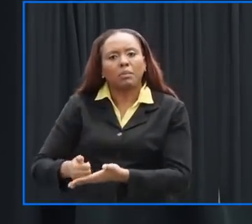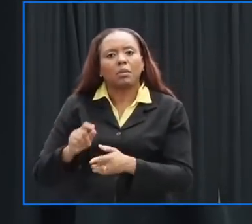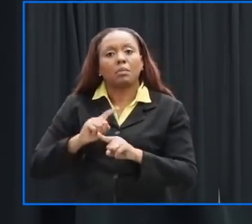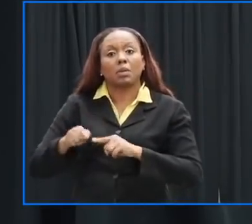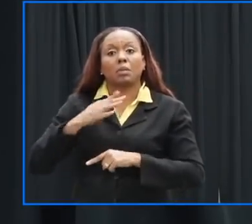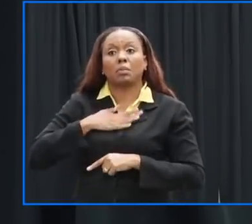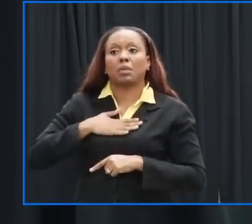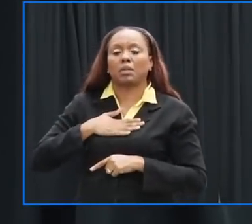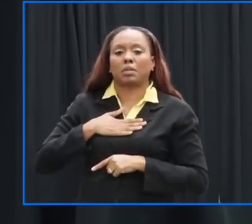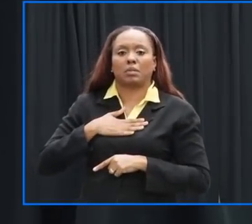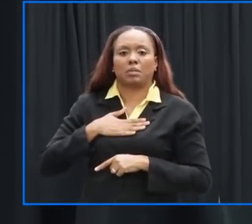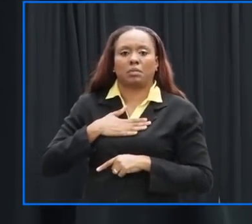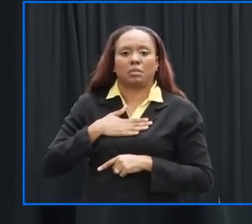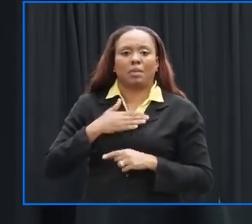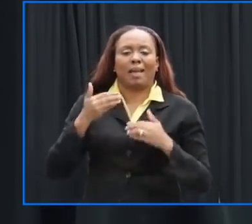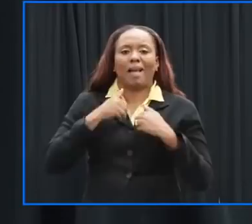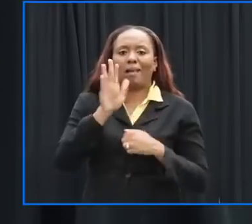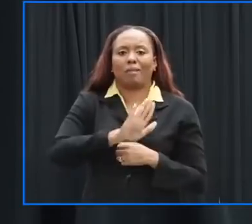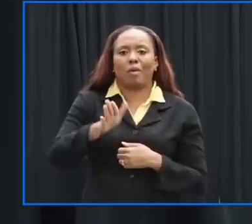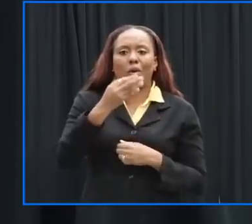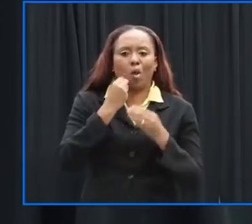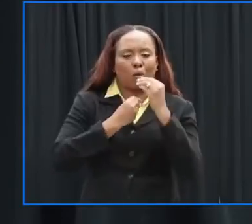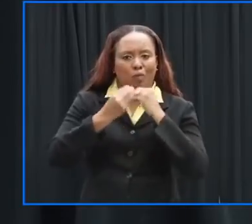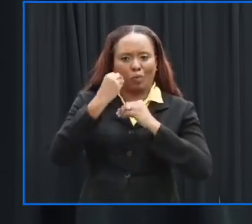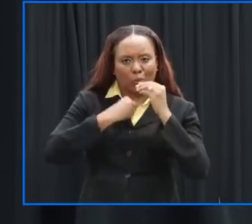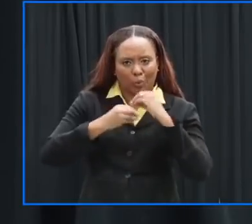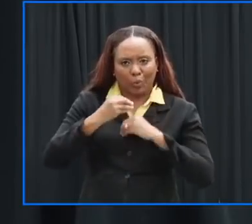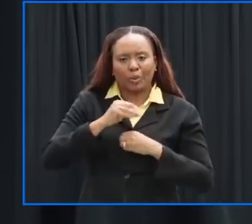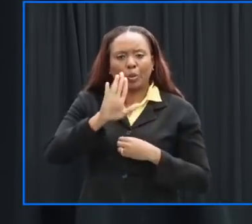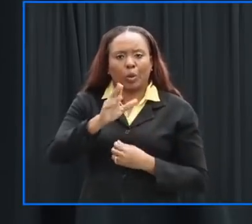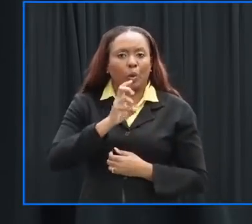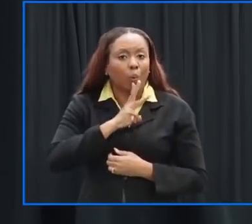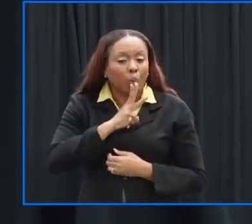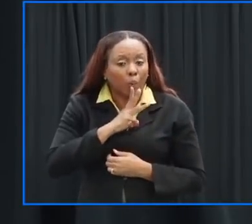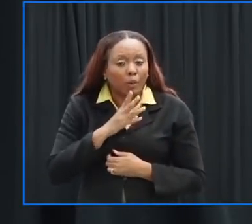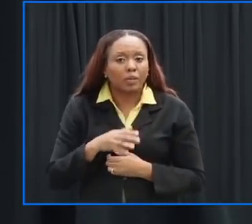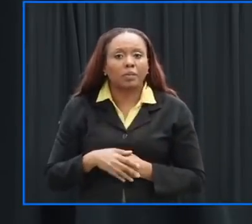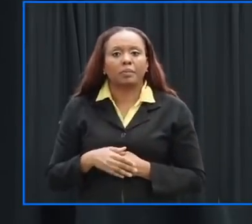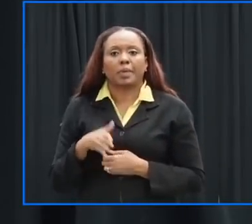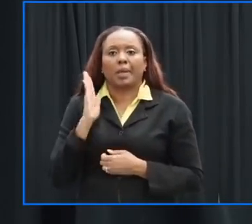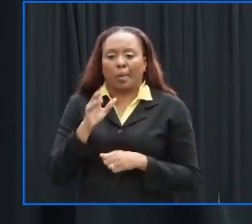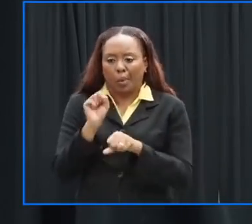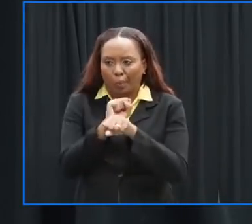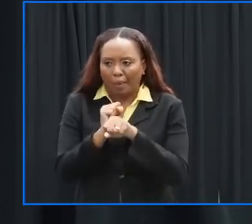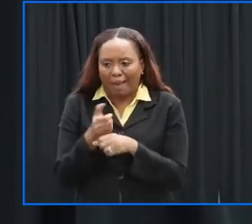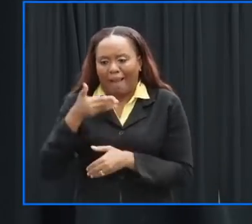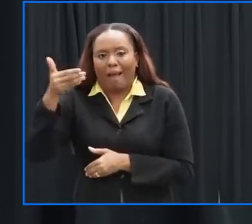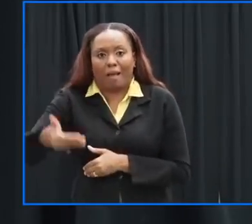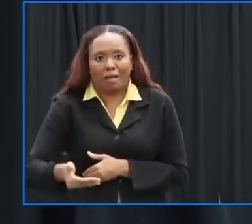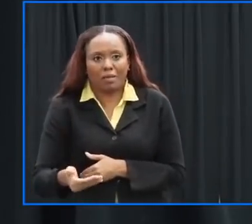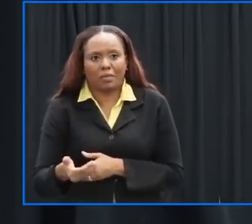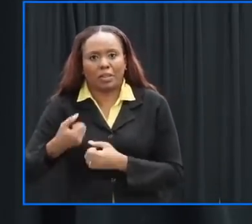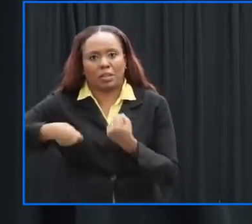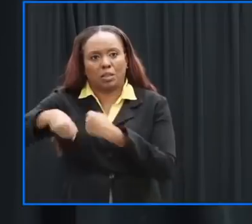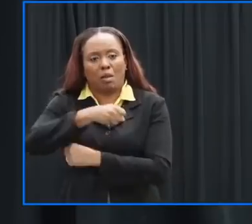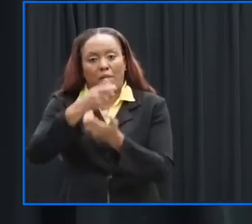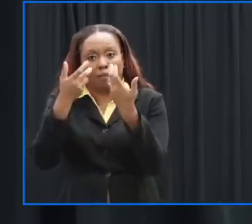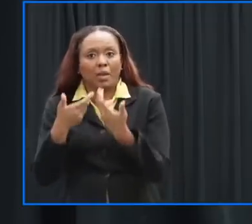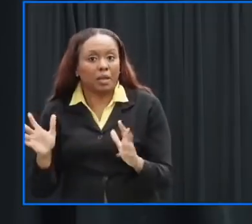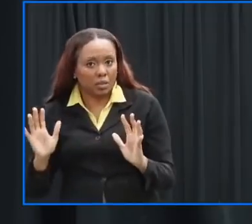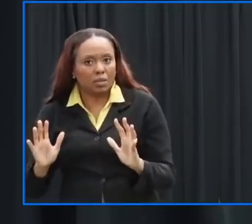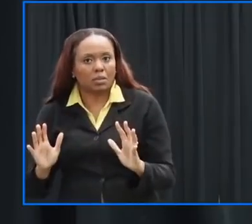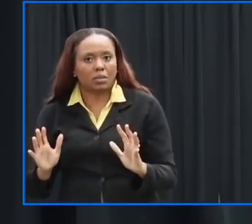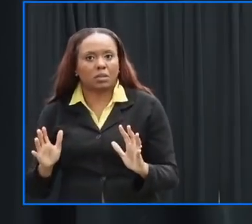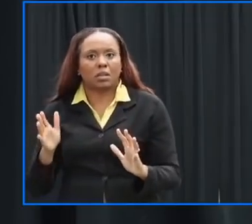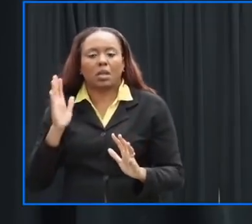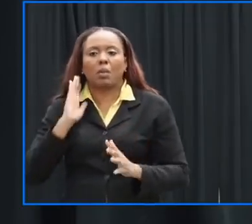amount of food because we wouldn't be serving at least before the event if anything we will work after the event when you arrive at